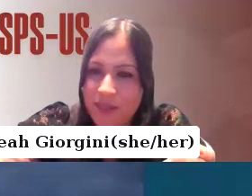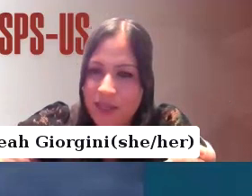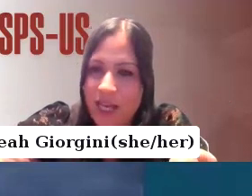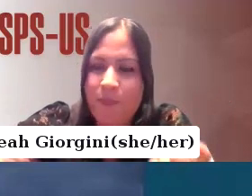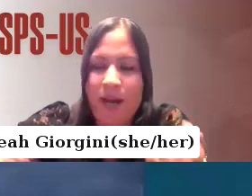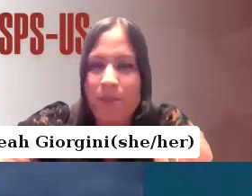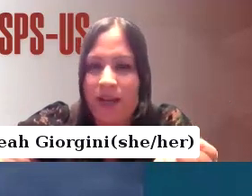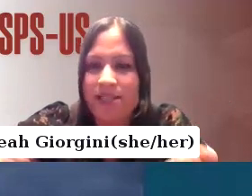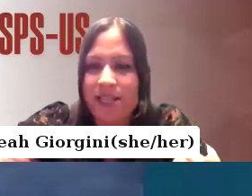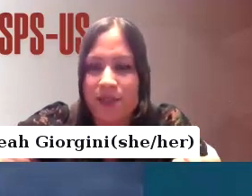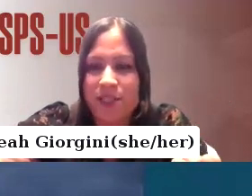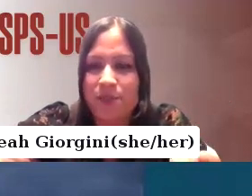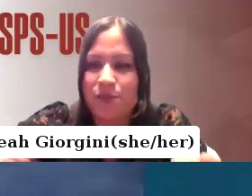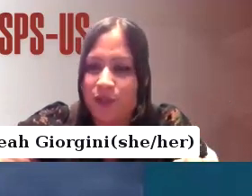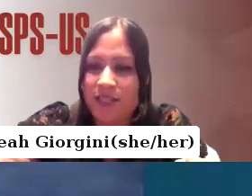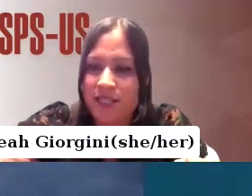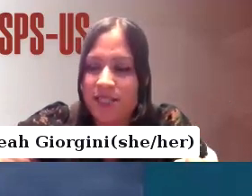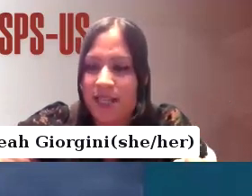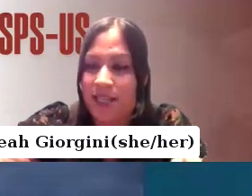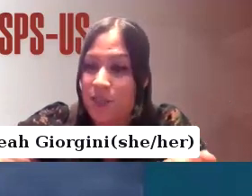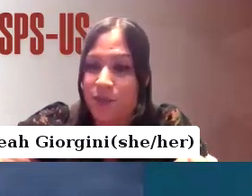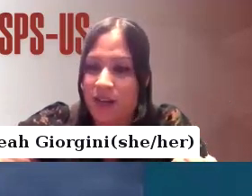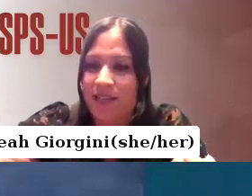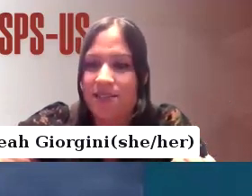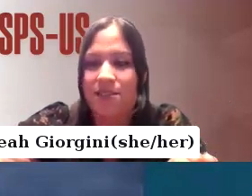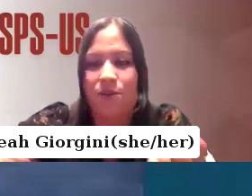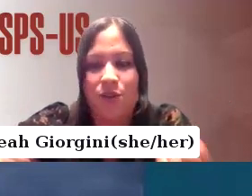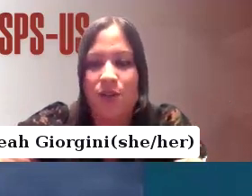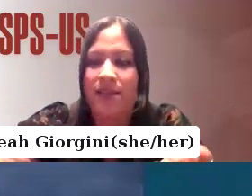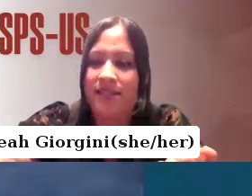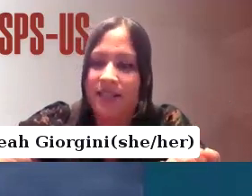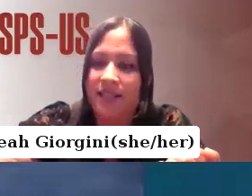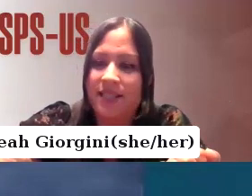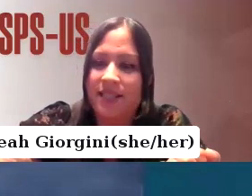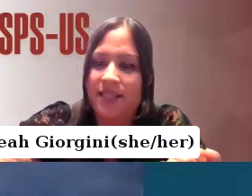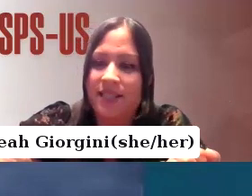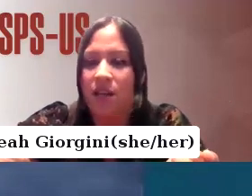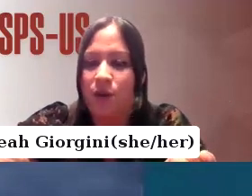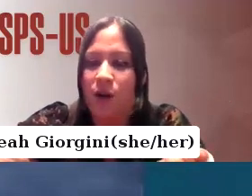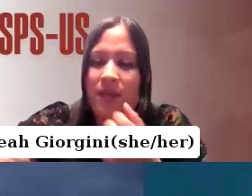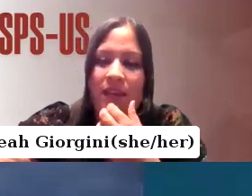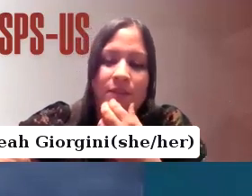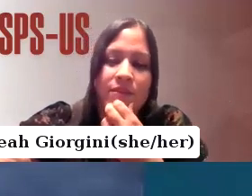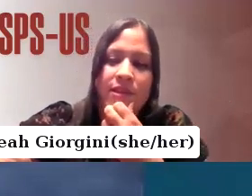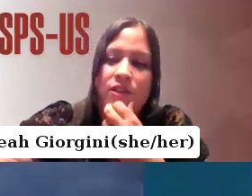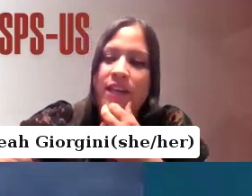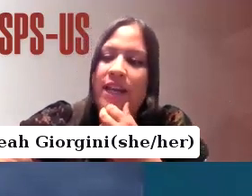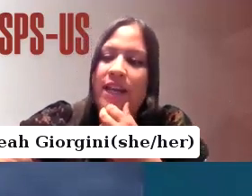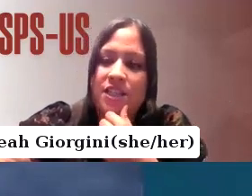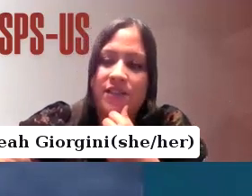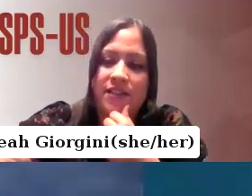and by embracing principles rooted in human rights autonomy dignity and well-being